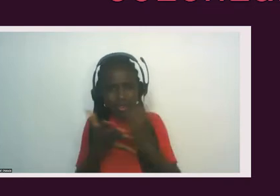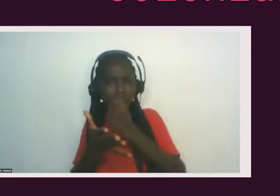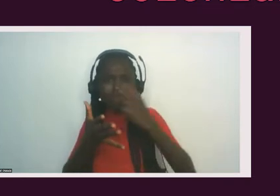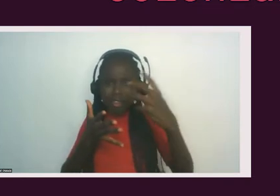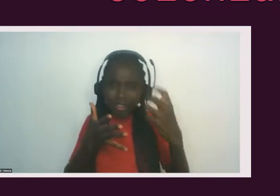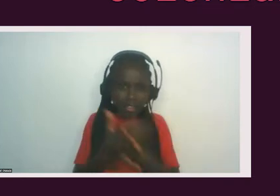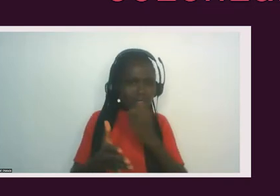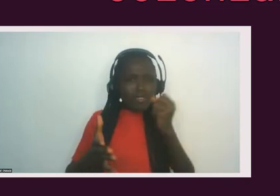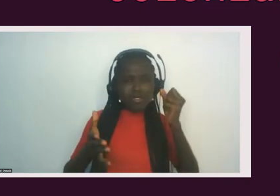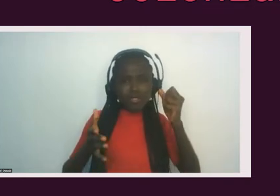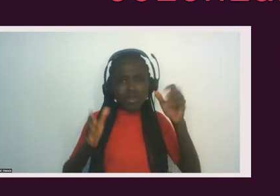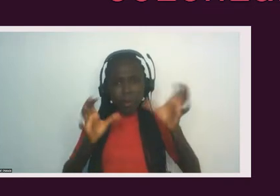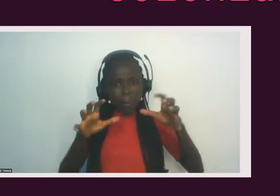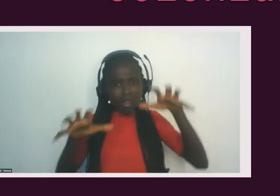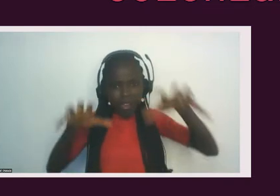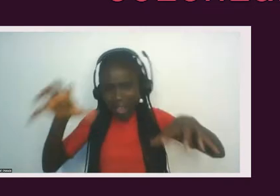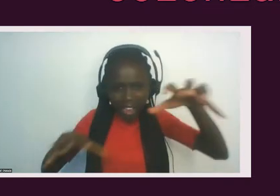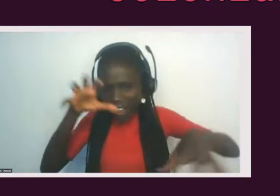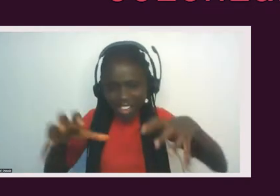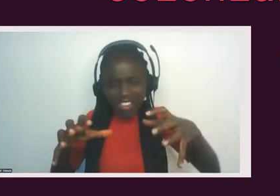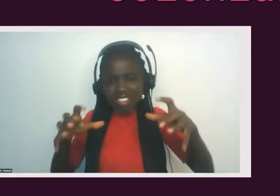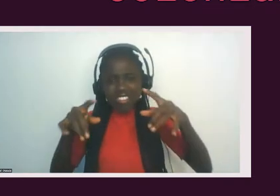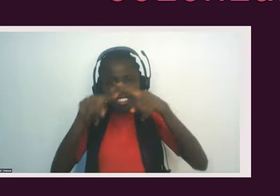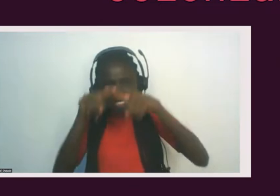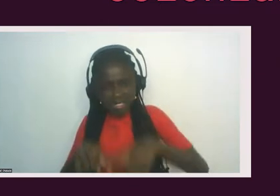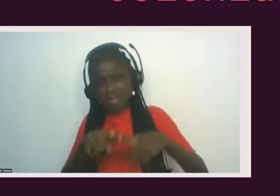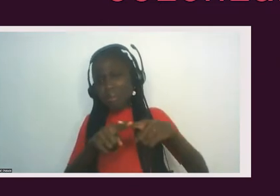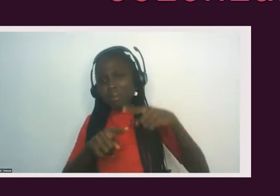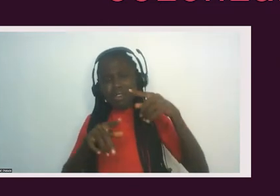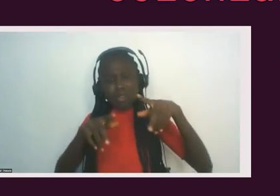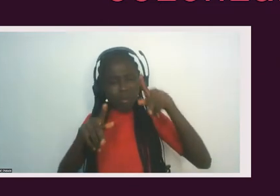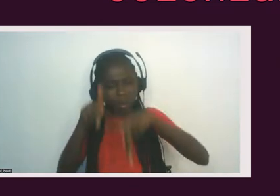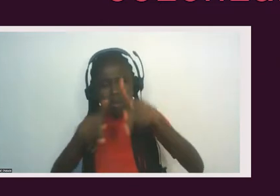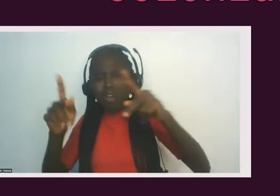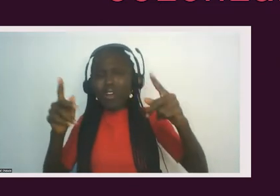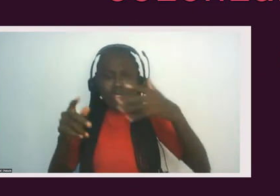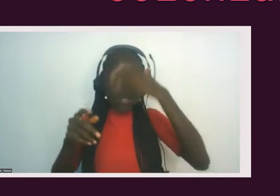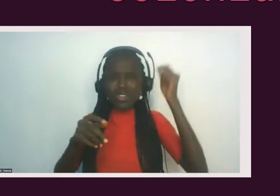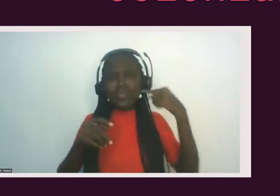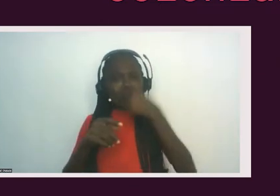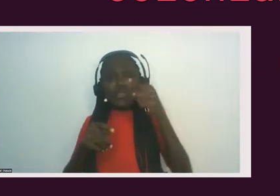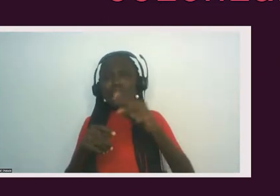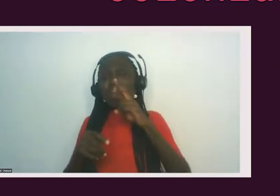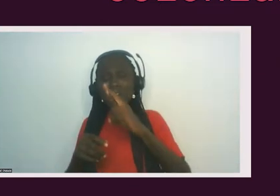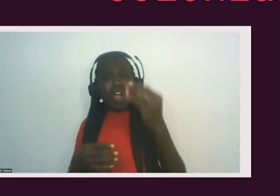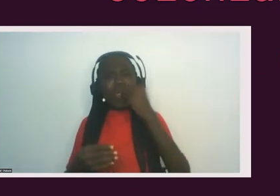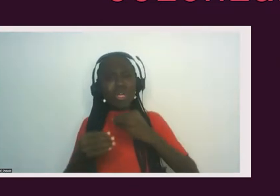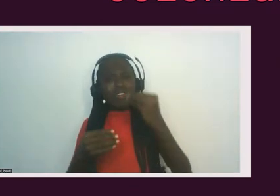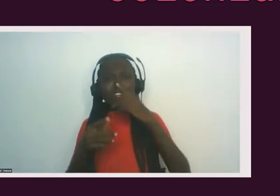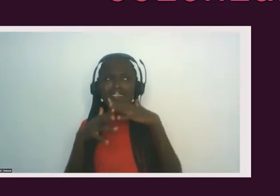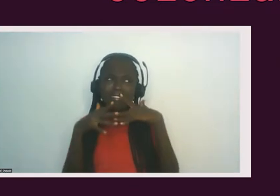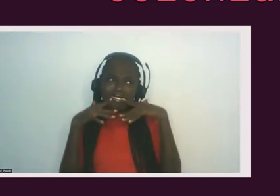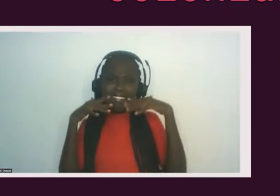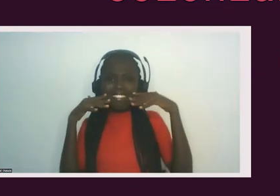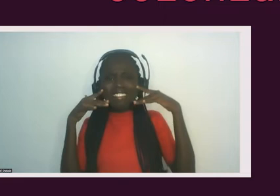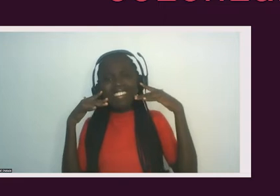Don't be like the zombies settling for secondhand clothes and masks that can strike a pose, forgetting who you are and bringing food. And with a smile to